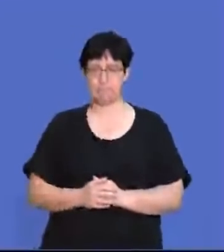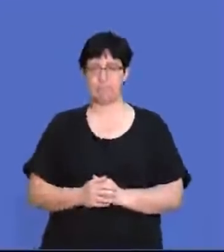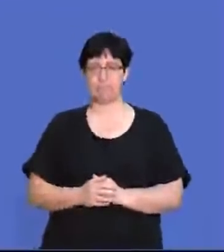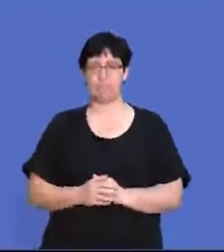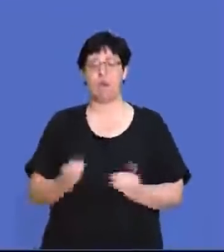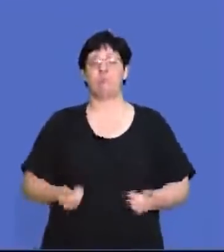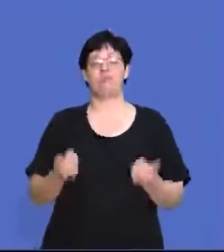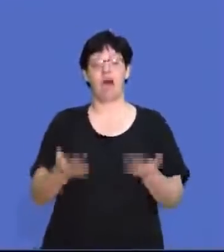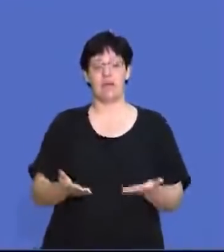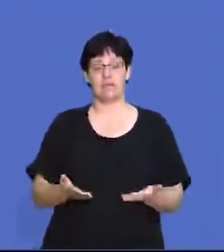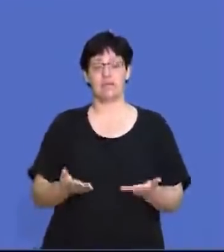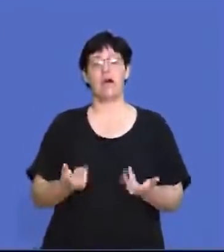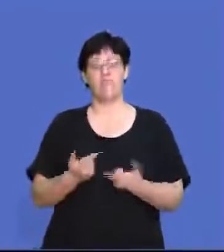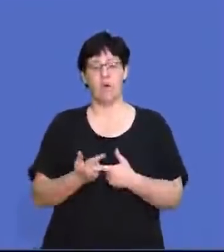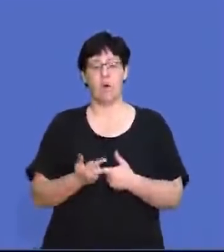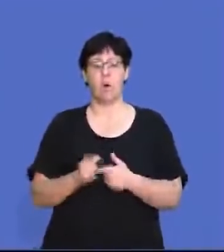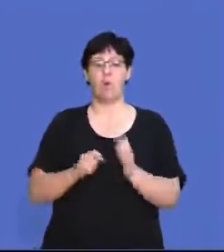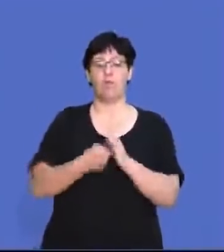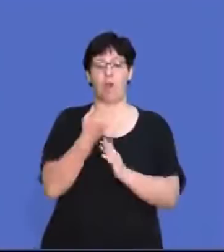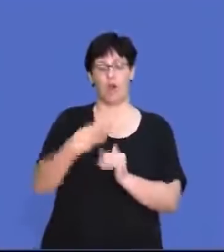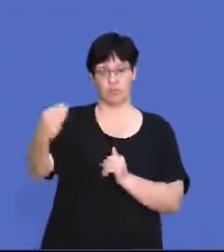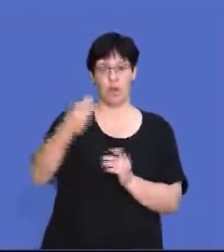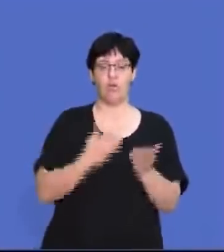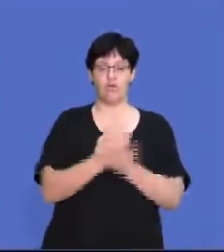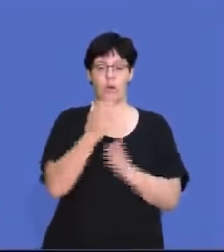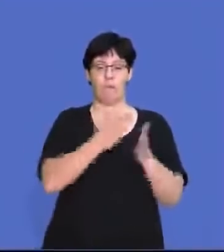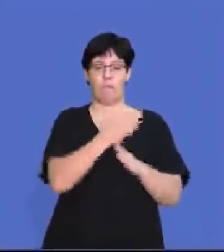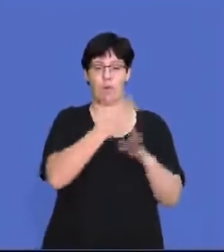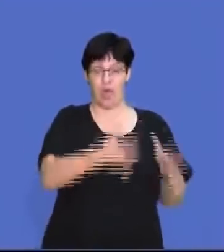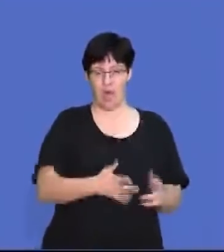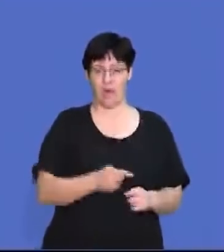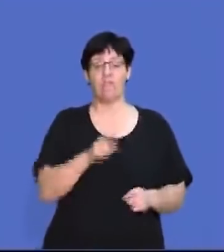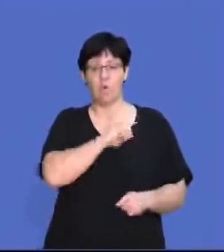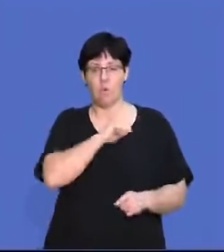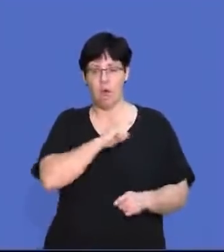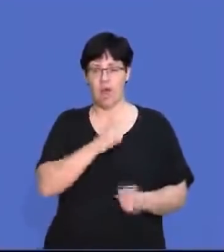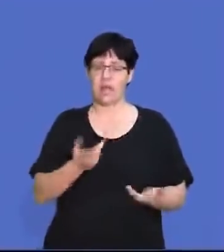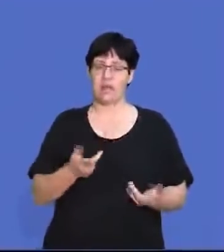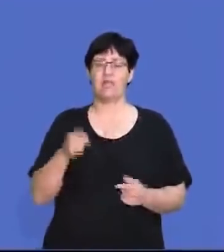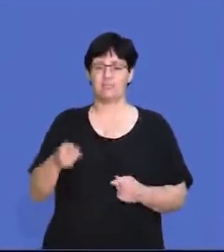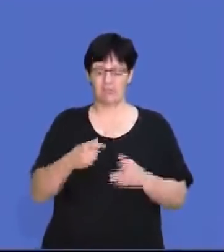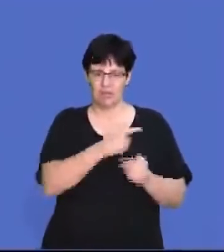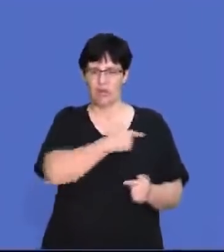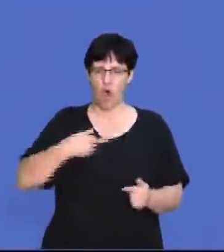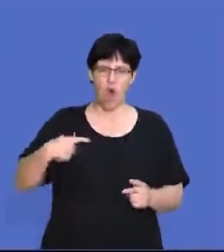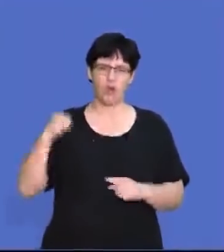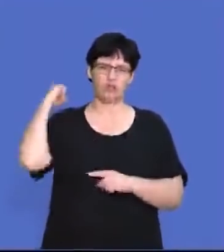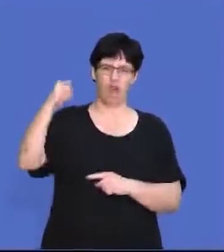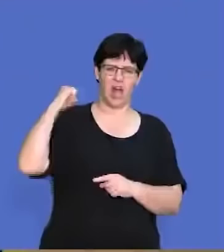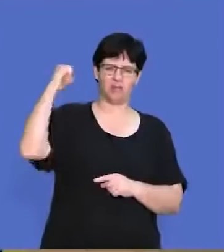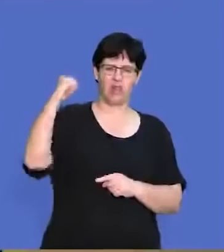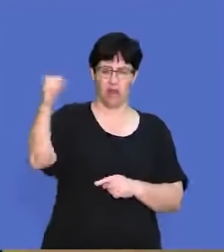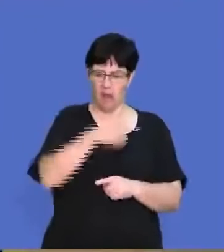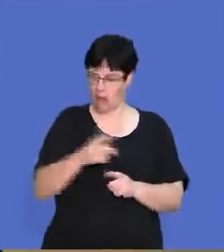It provides the right for lockout by the employer as a recourse for strength, for lengthy strikes.